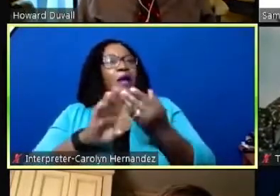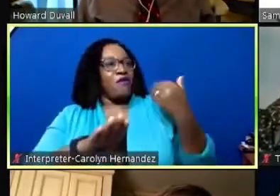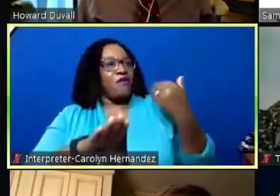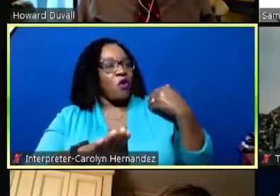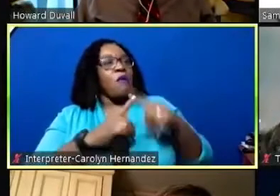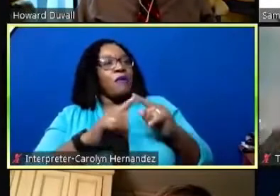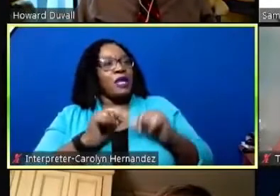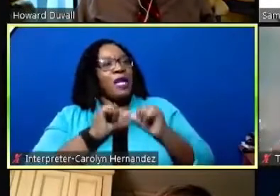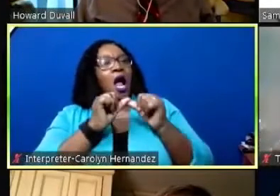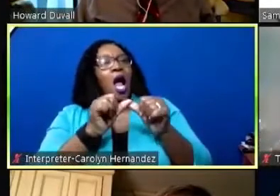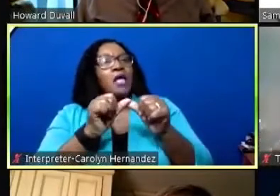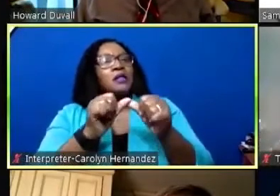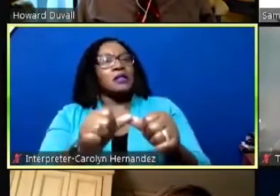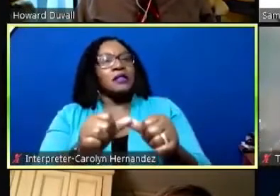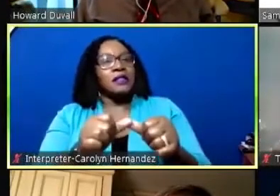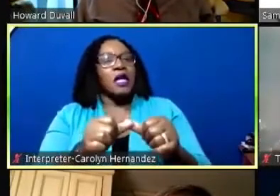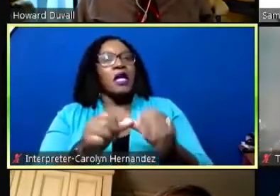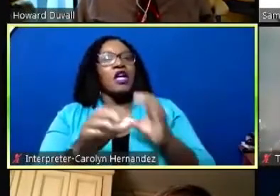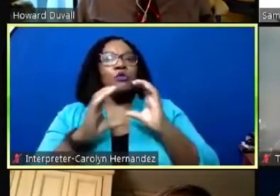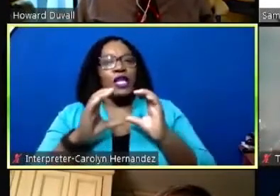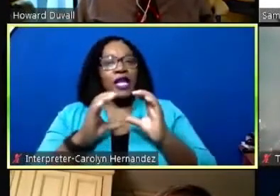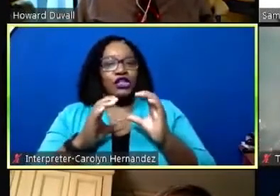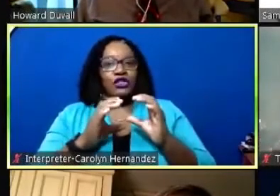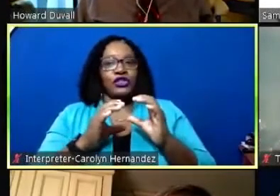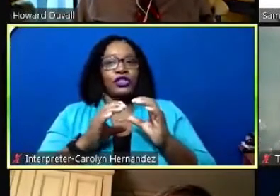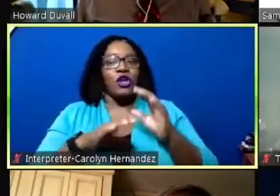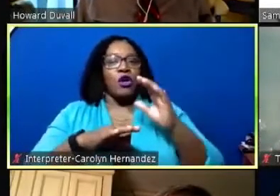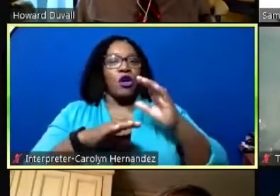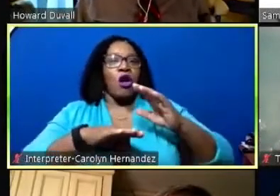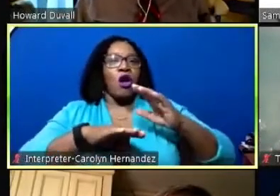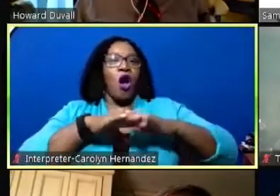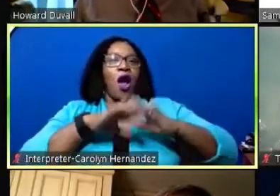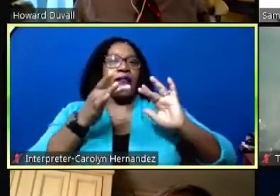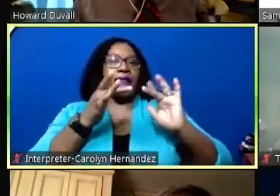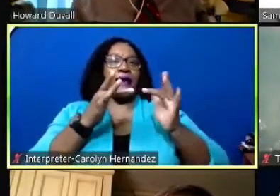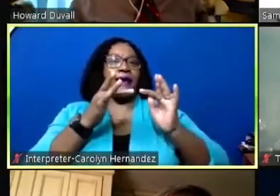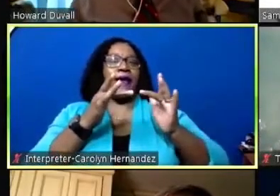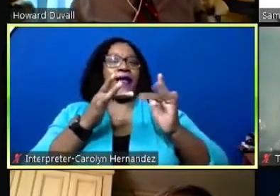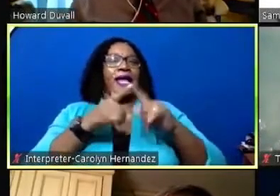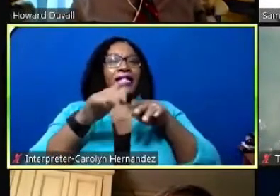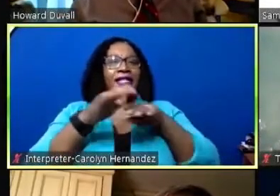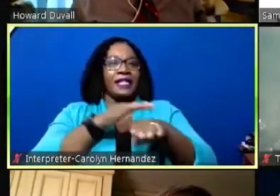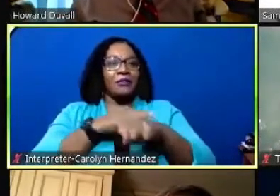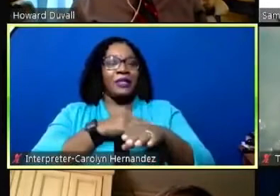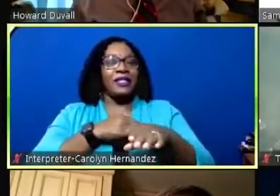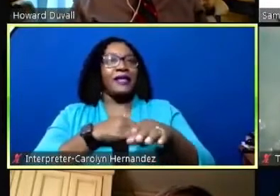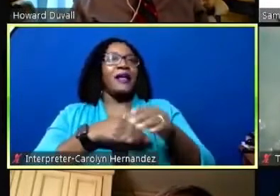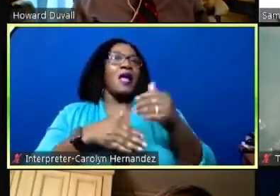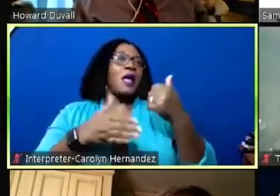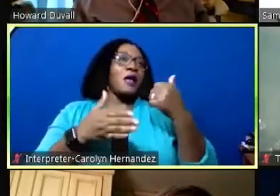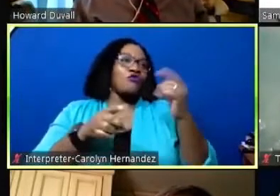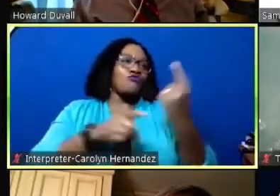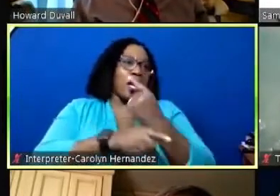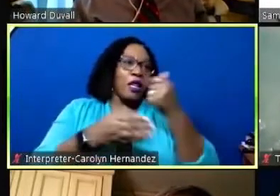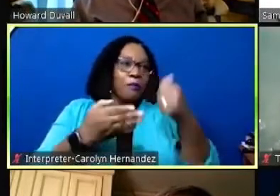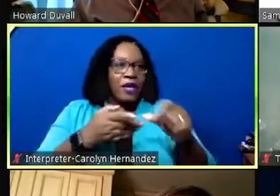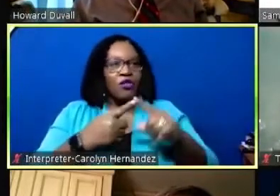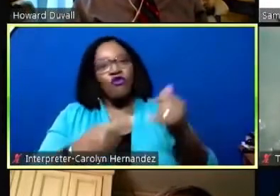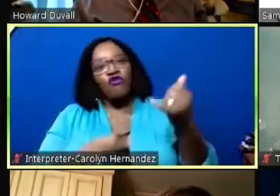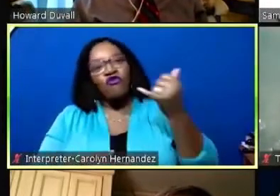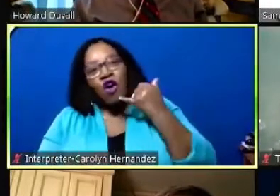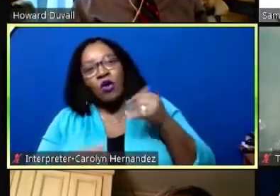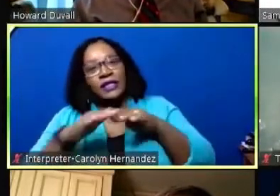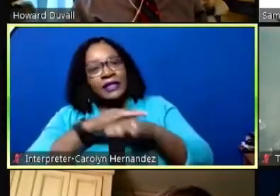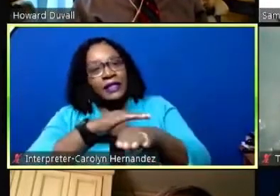constant uh communication uh online accessibility snail mail phone uh accessibility